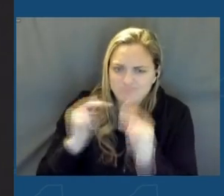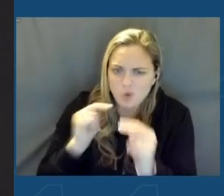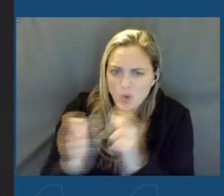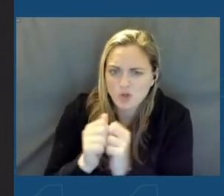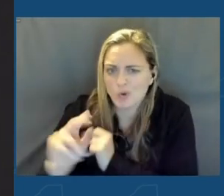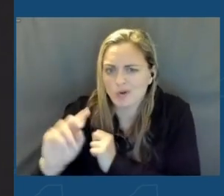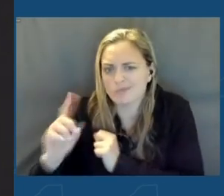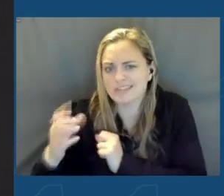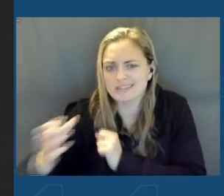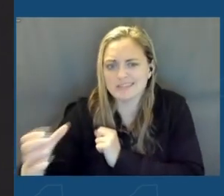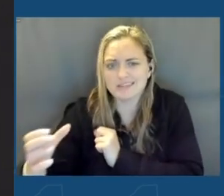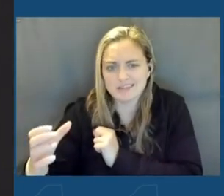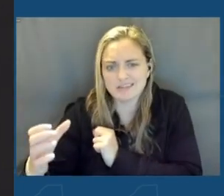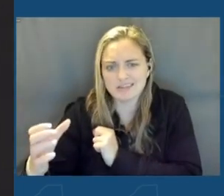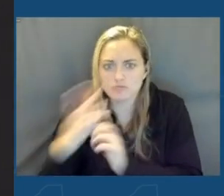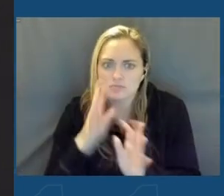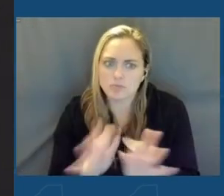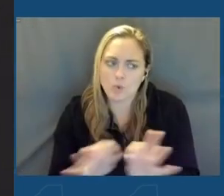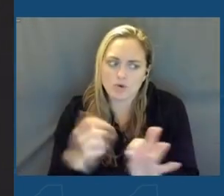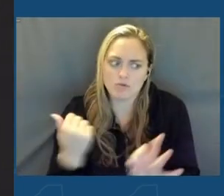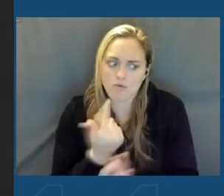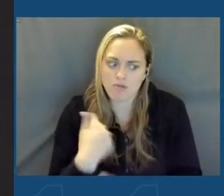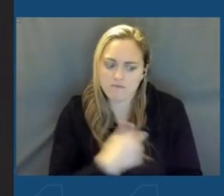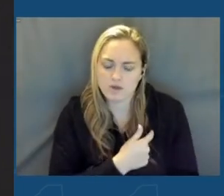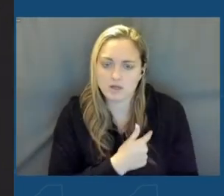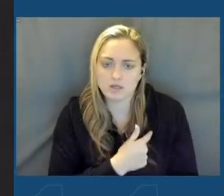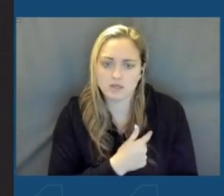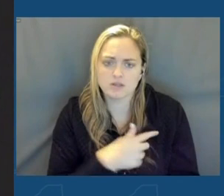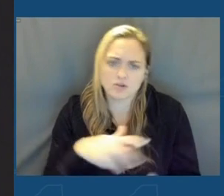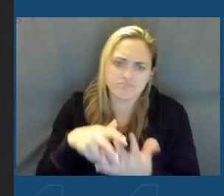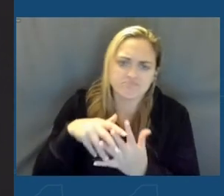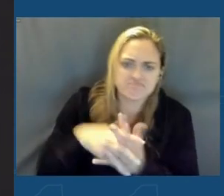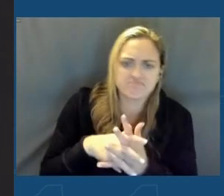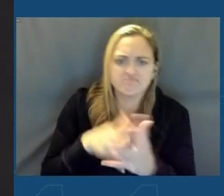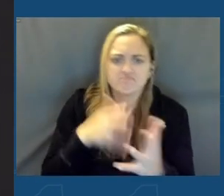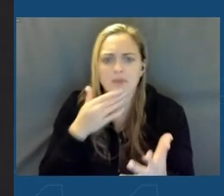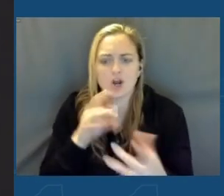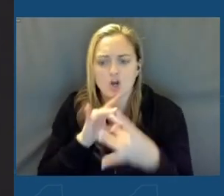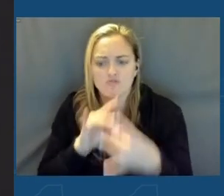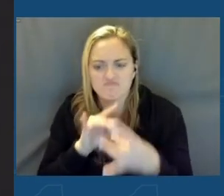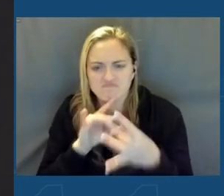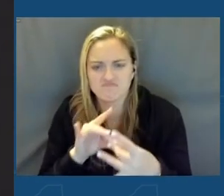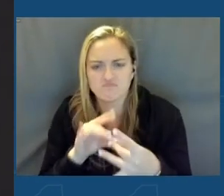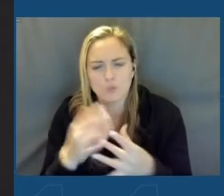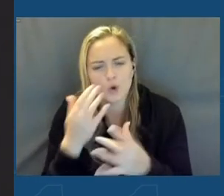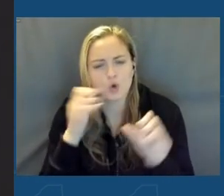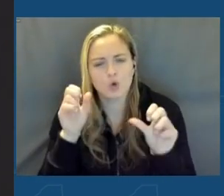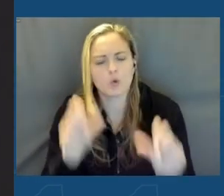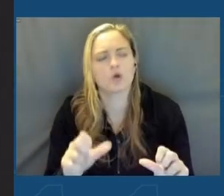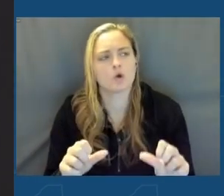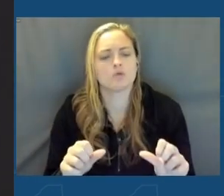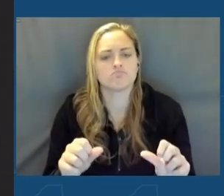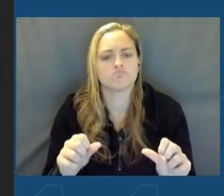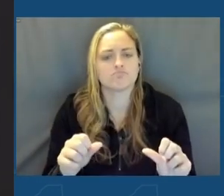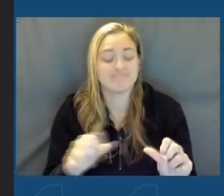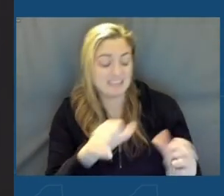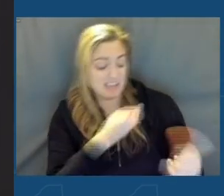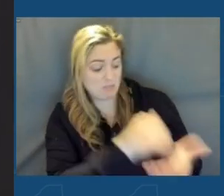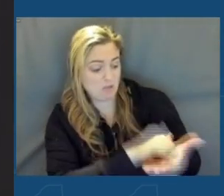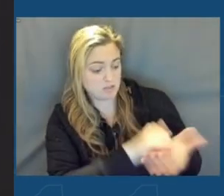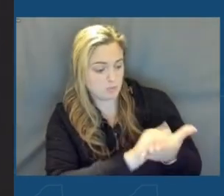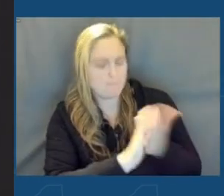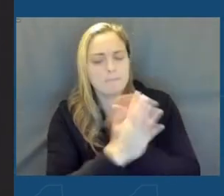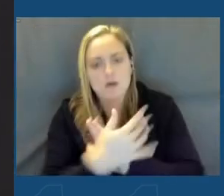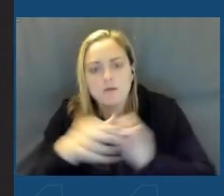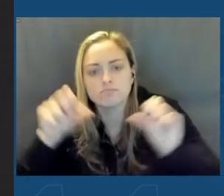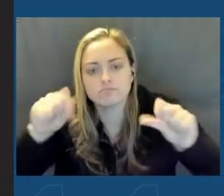relationships, which are important to all of us, deepening our relationships, we knew we could make the impossible actually possible.